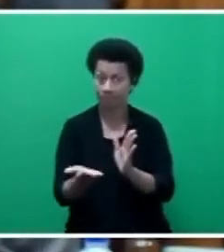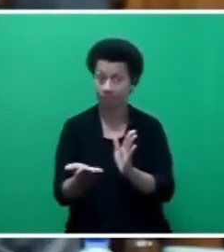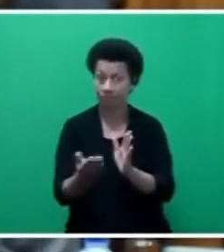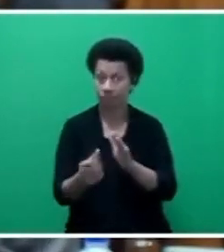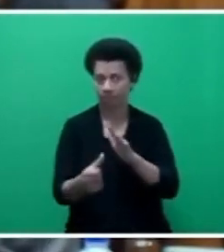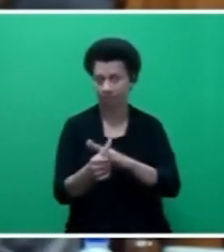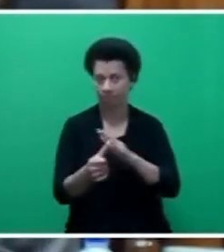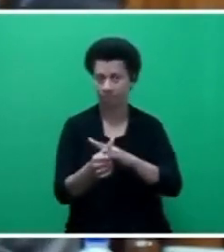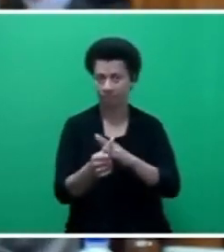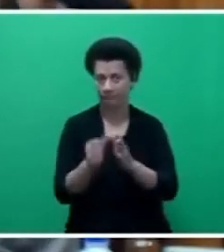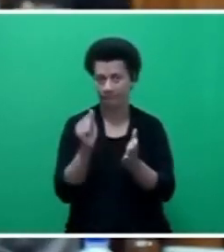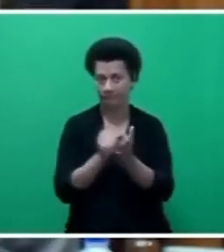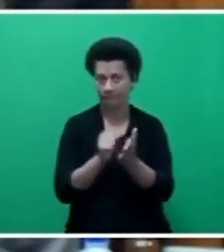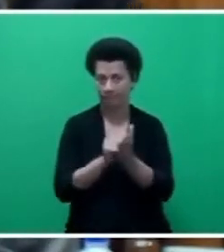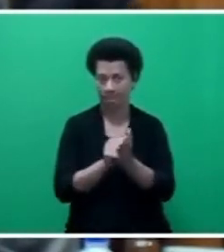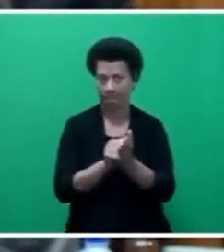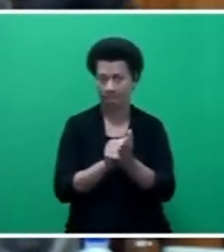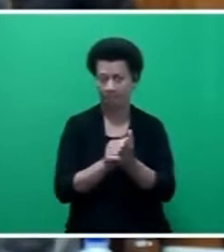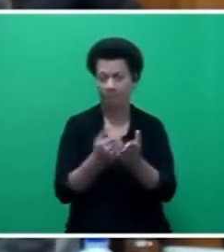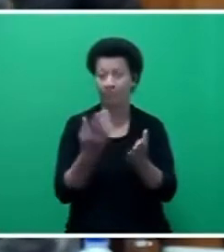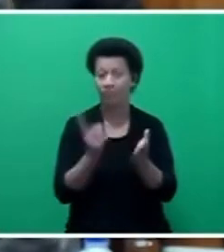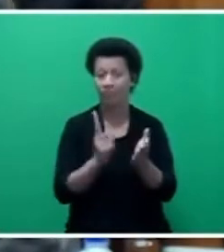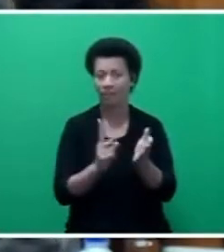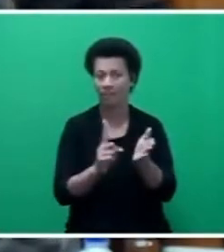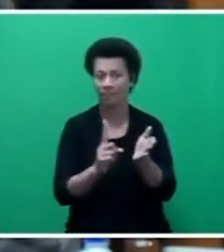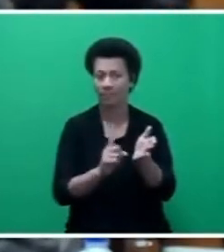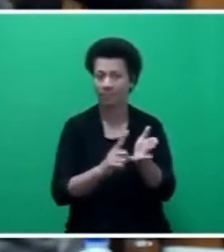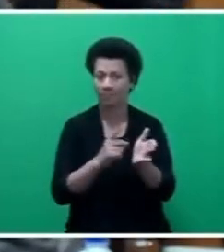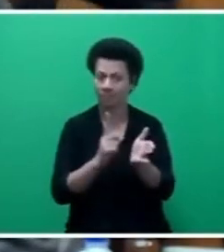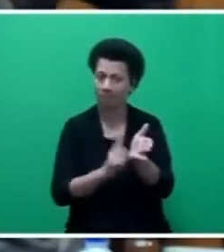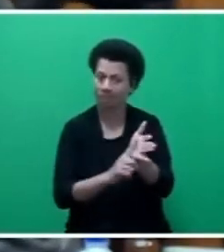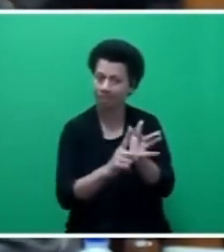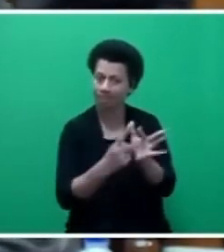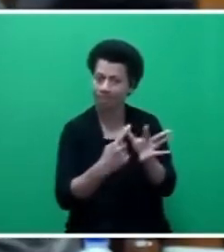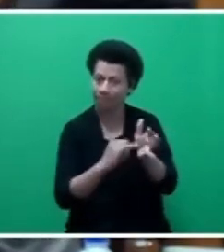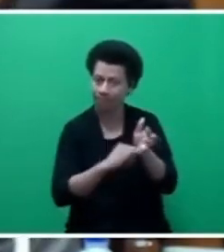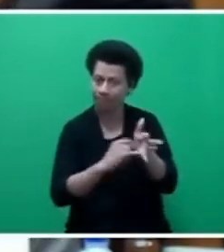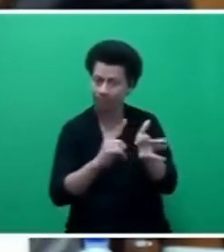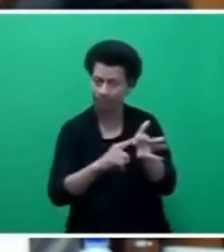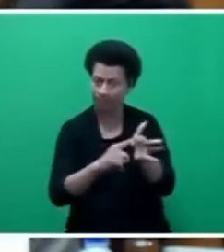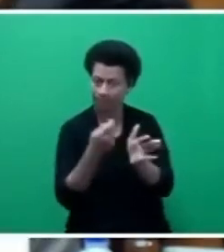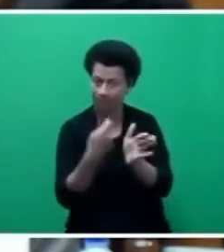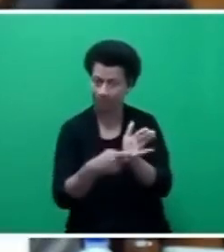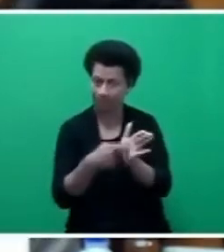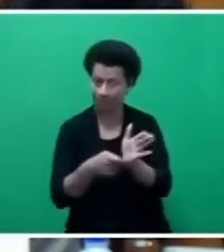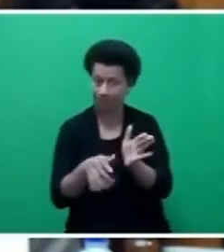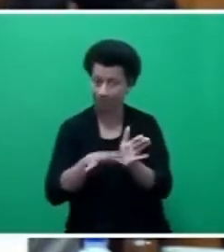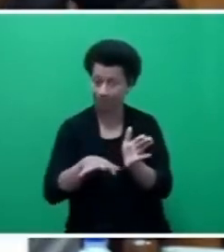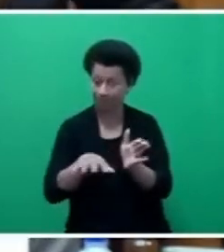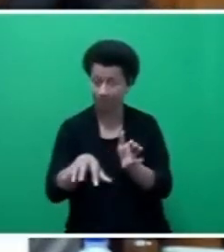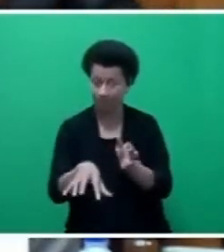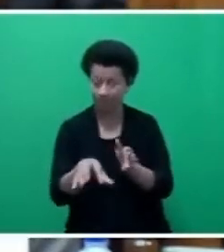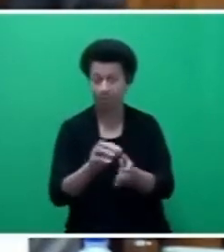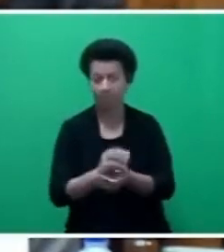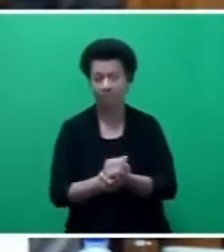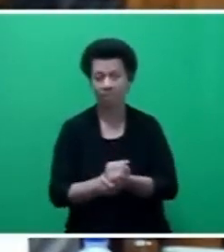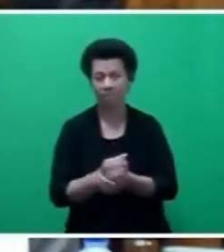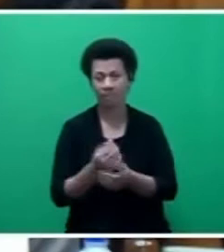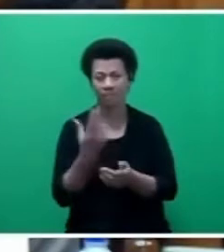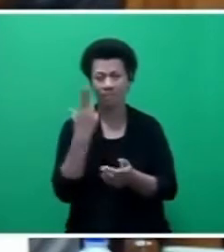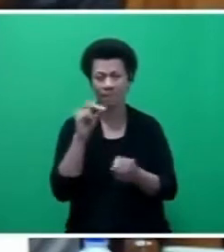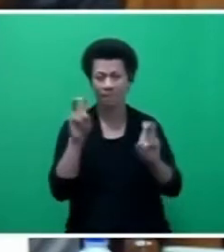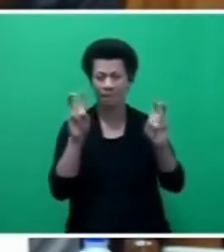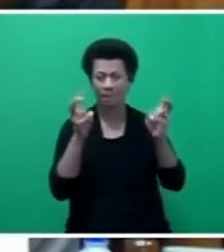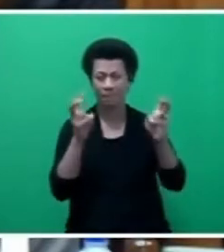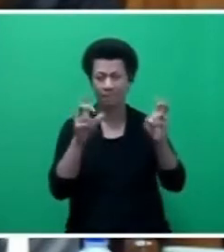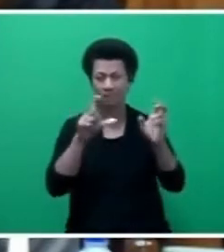to access proper title by way of lease that could be granted by the State on all persons residing on Crown land. So